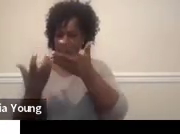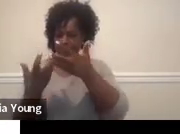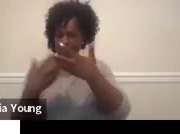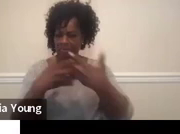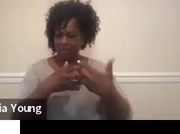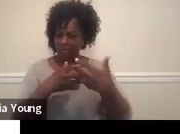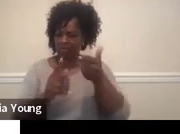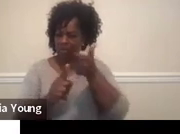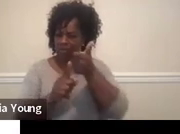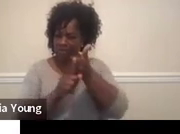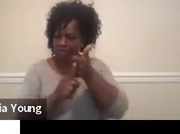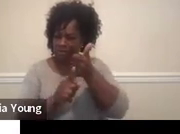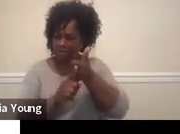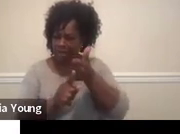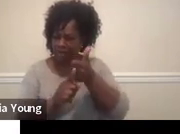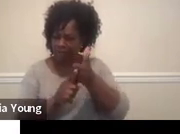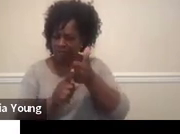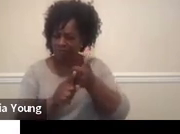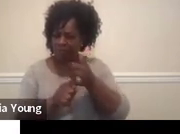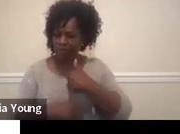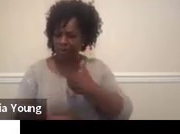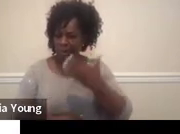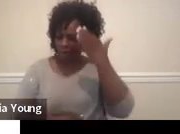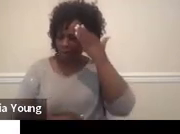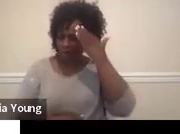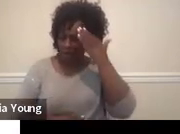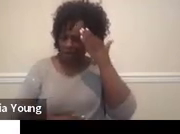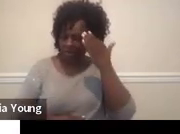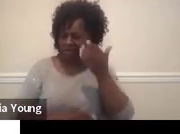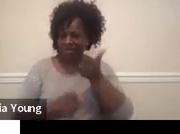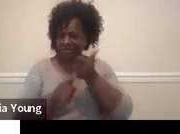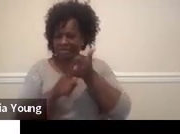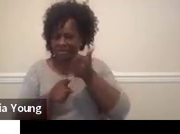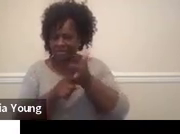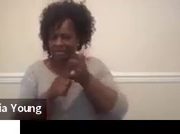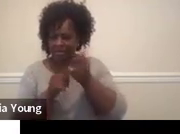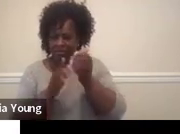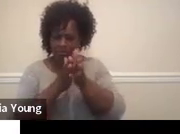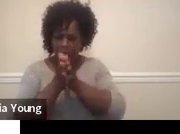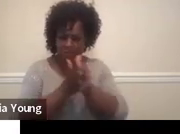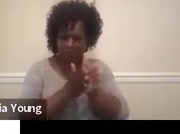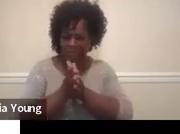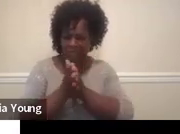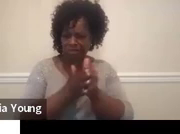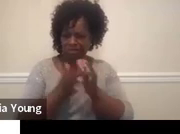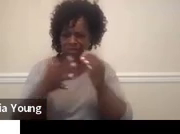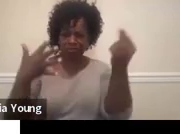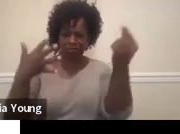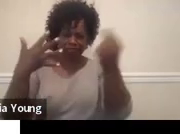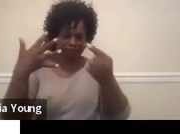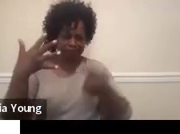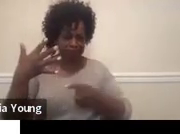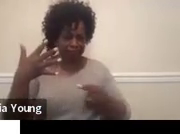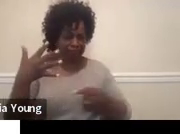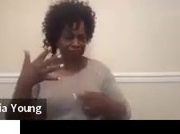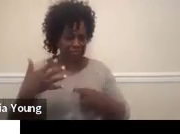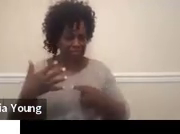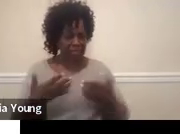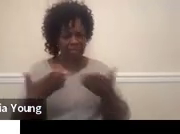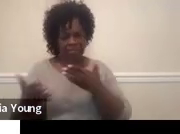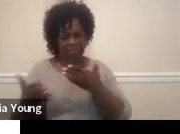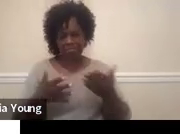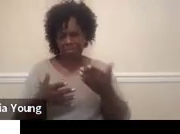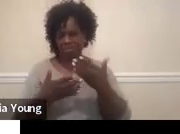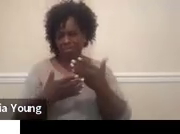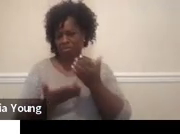-awareness piece and self-determination piece that I was talking about. But it's a whole guide that has other pieces as well that you probably would find